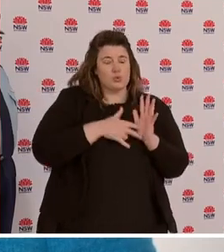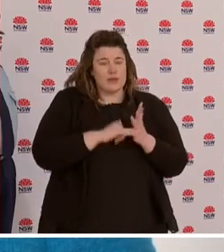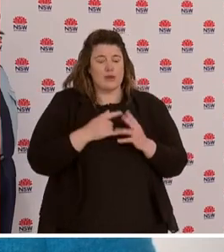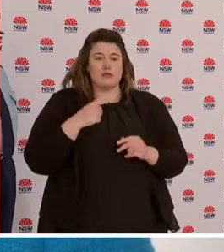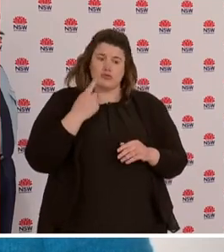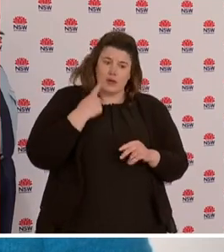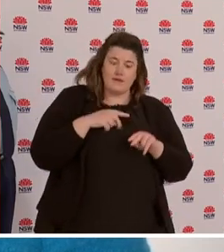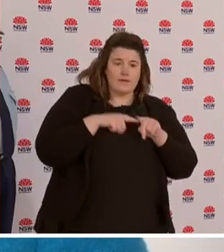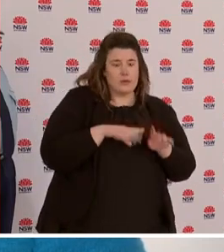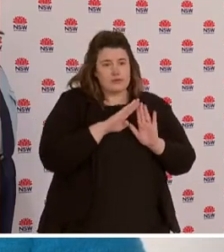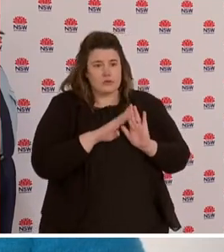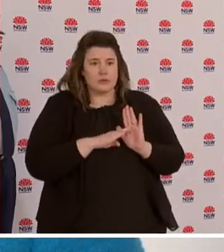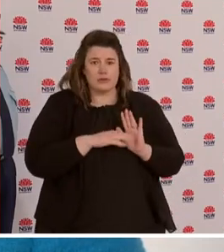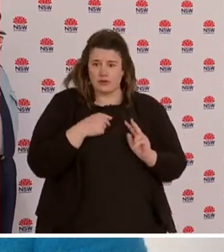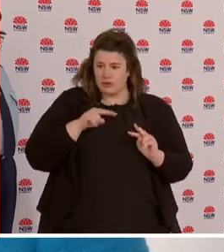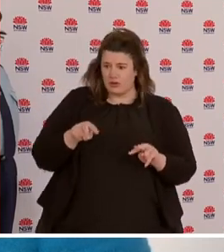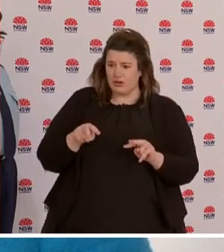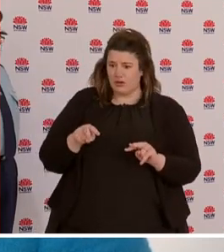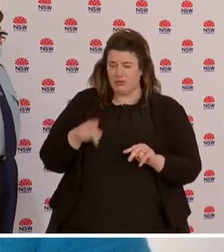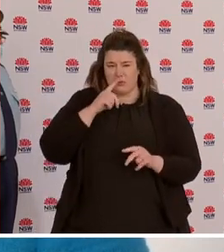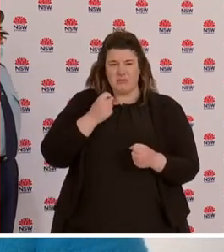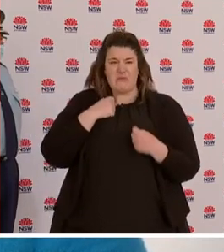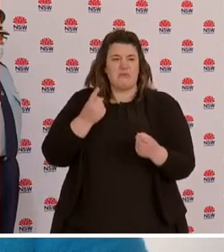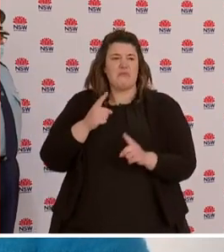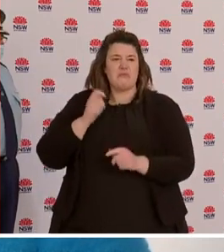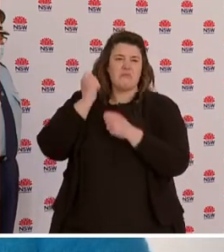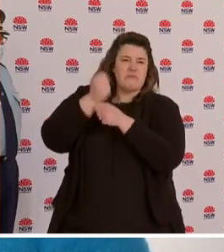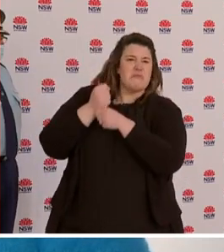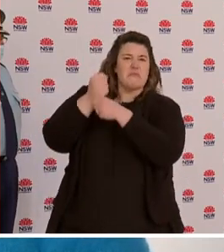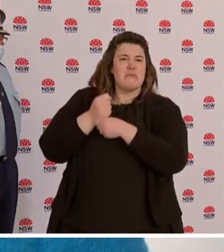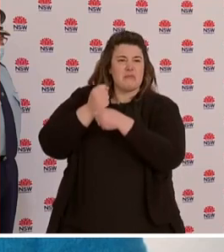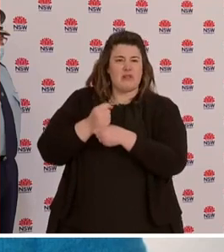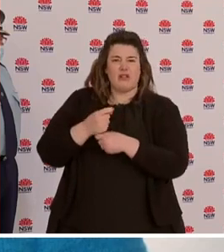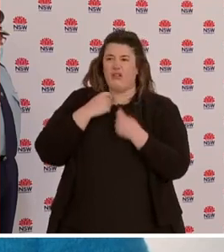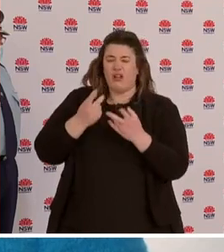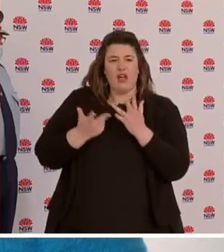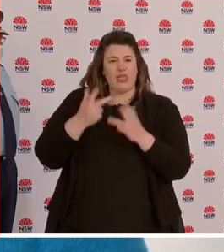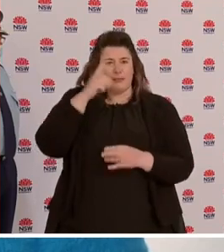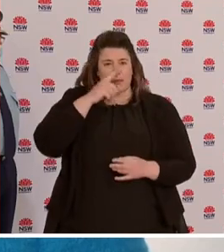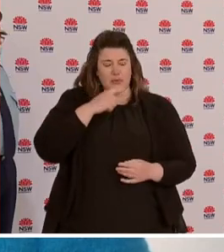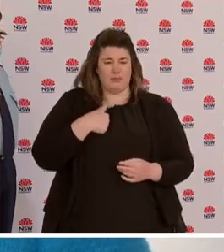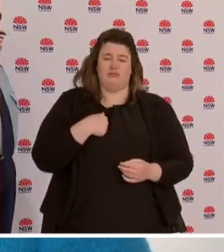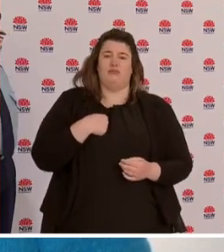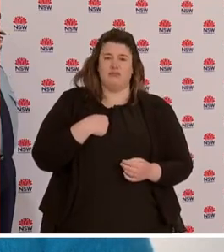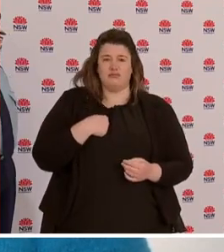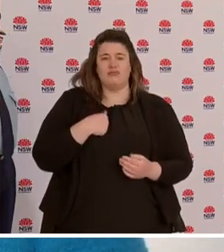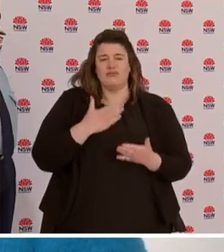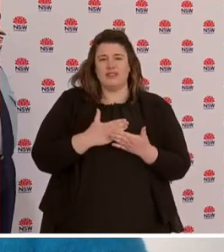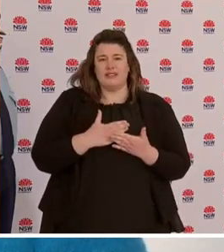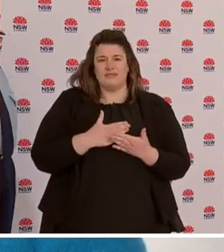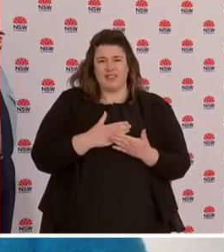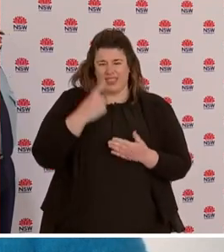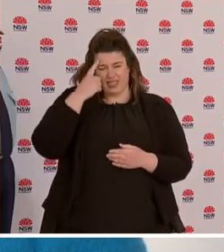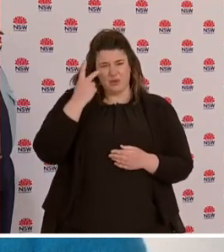my heart that people had such a disregard for their fellow citizens. I just ask everybody to think about that. Each of those